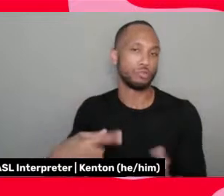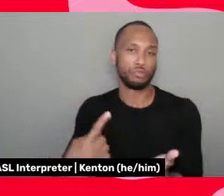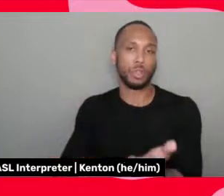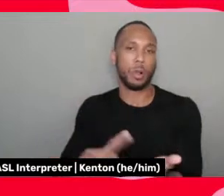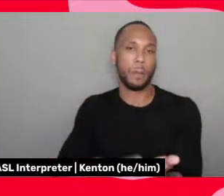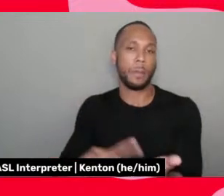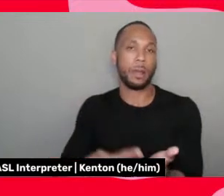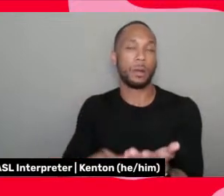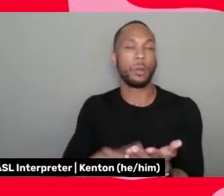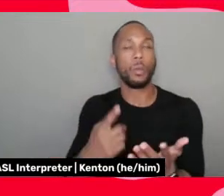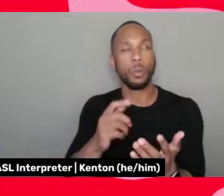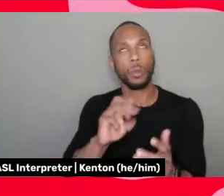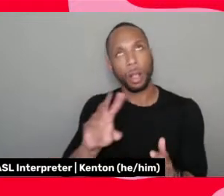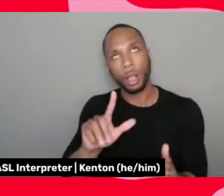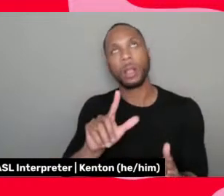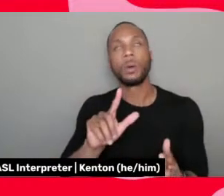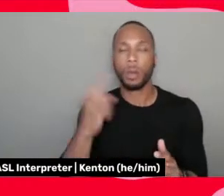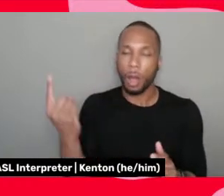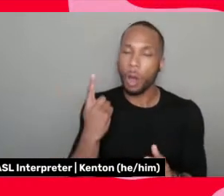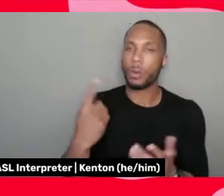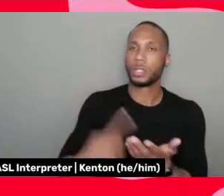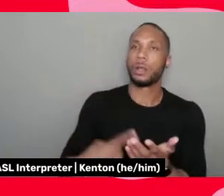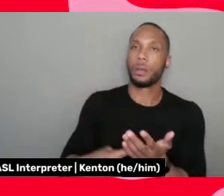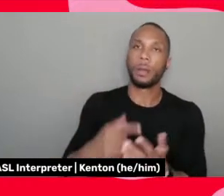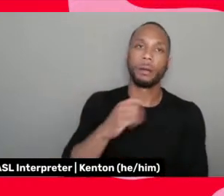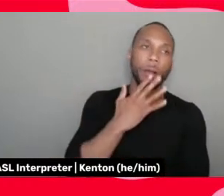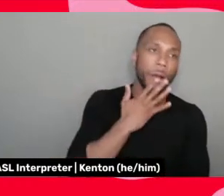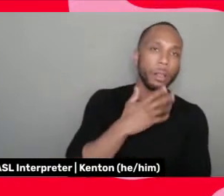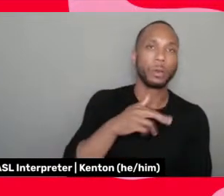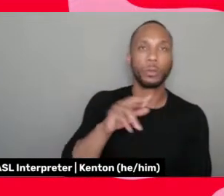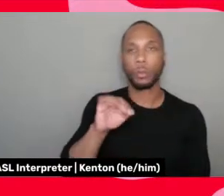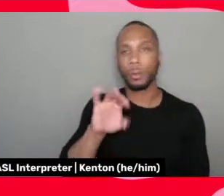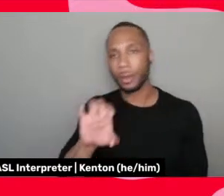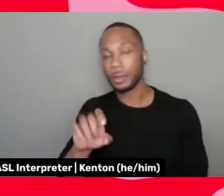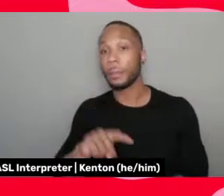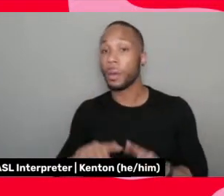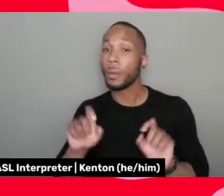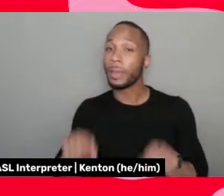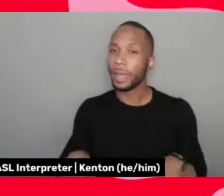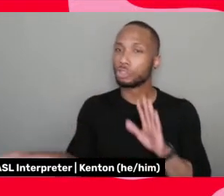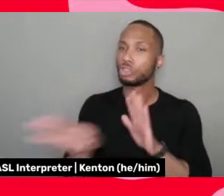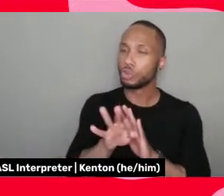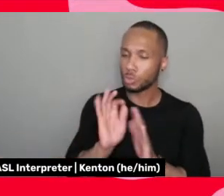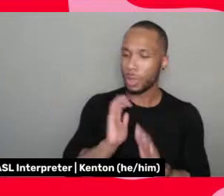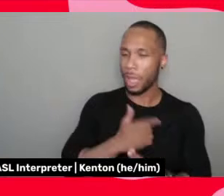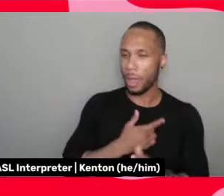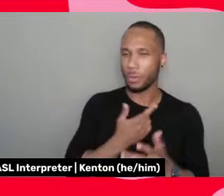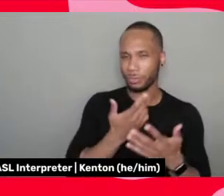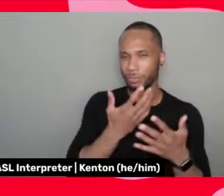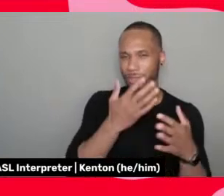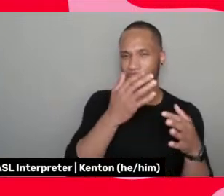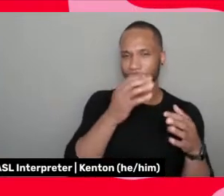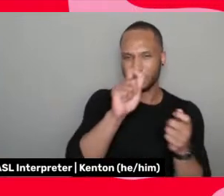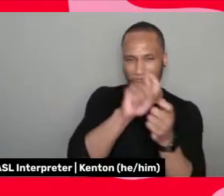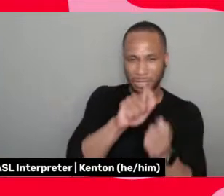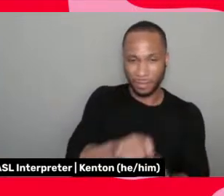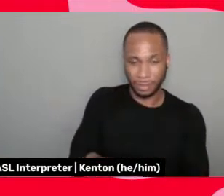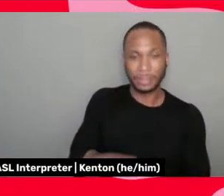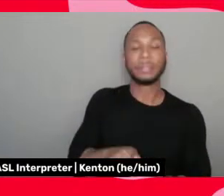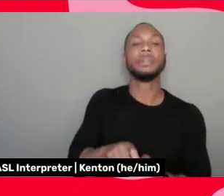well, we'll always have to talk about color and race, but we can then choose our specificities inside of being